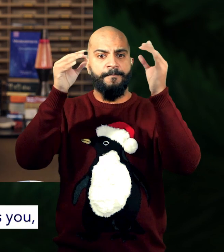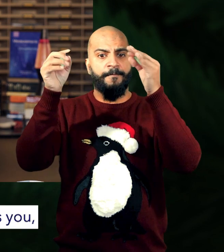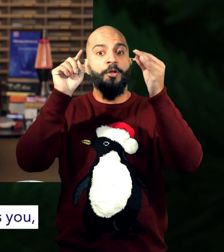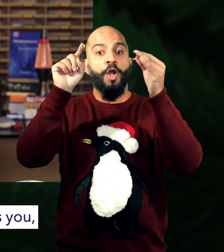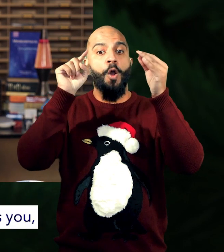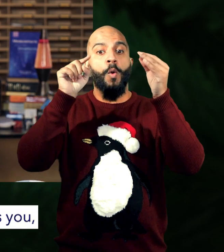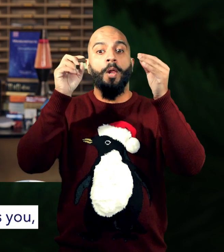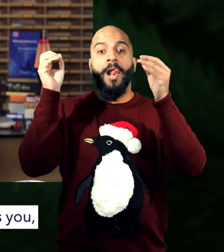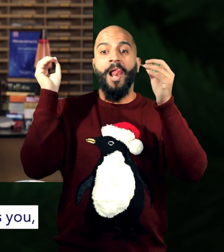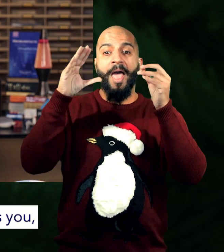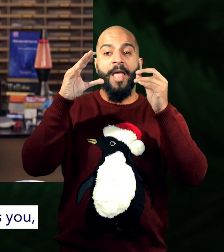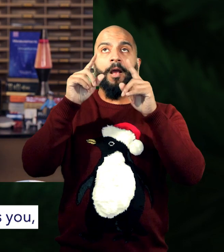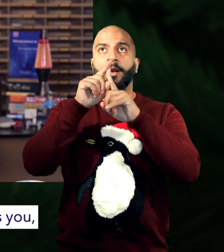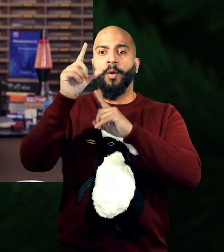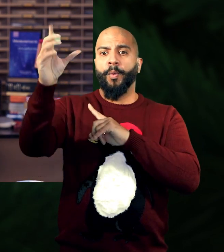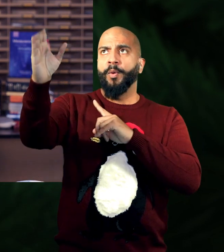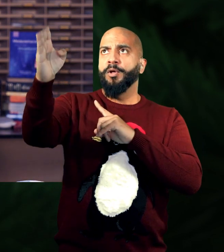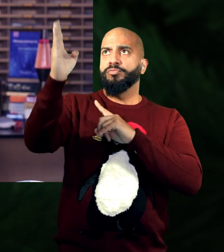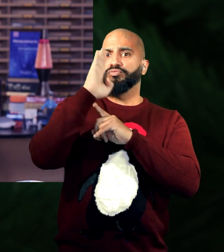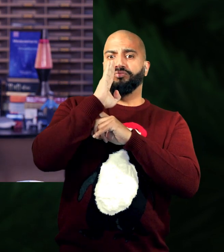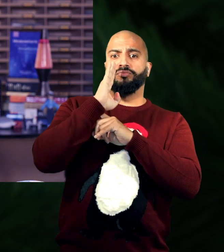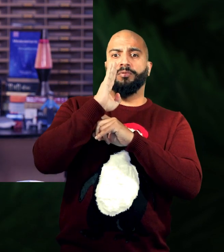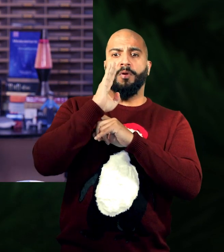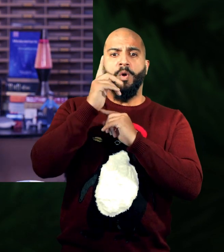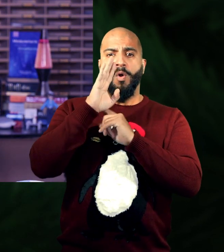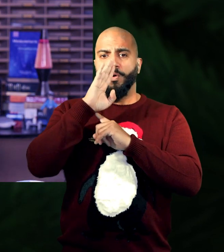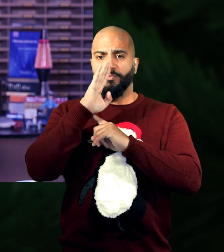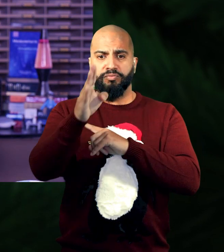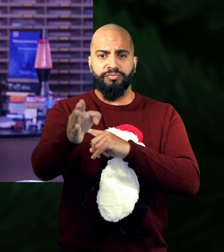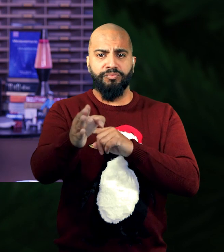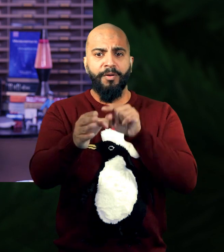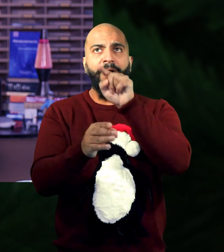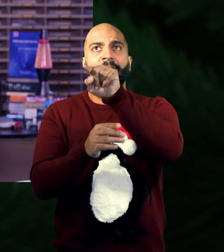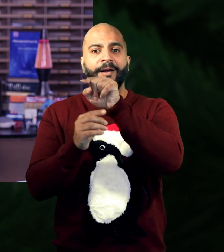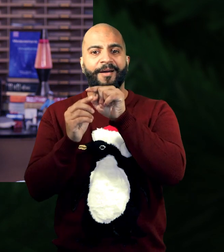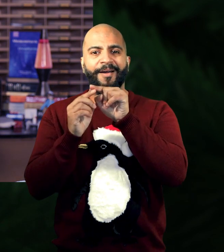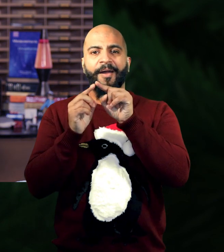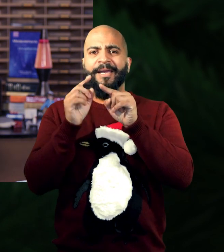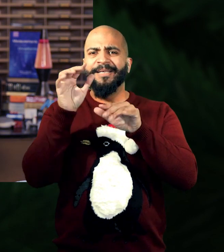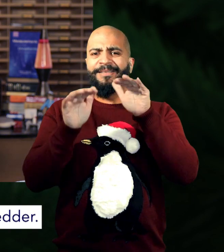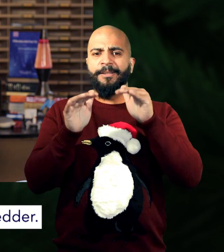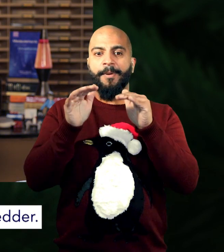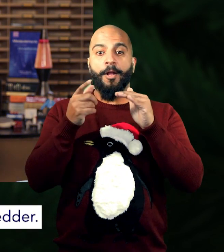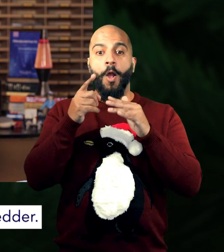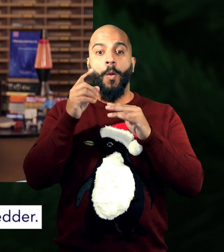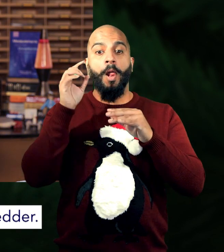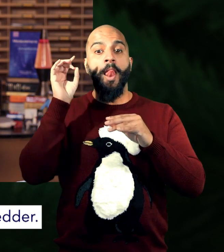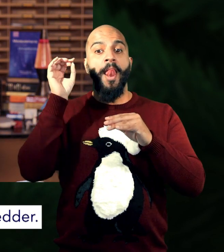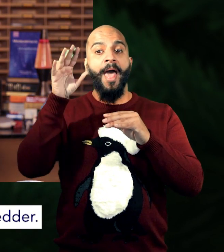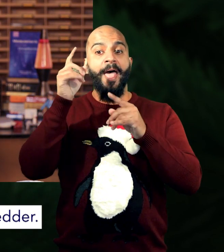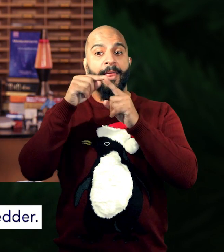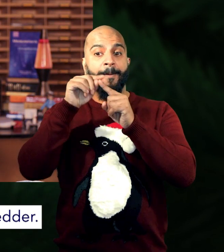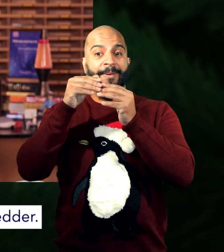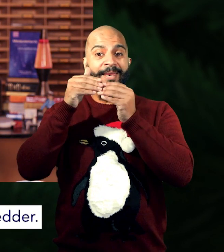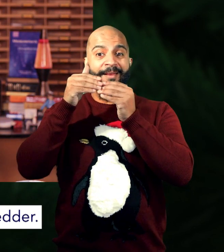if this light is produced by something moving towards you, the light actually gets a little bit bluer. And similarly, if the light's moving away from you,